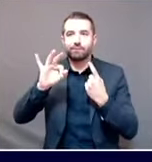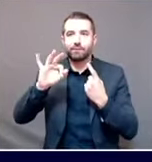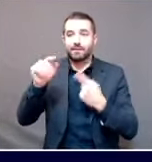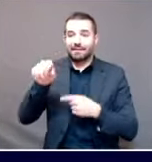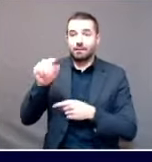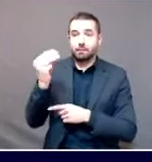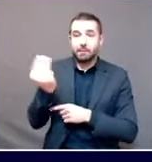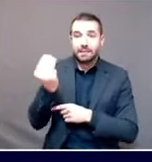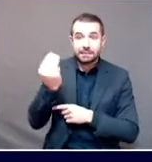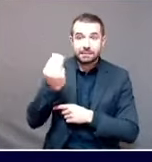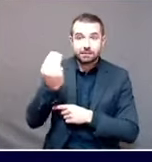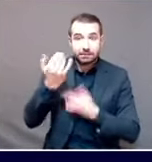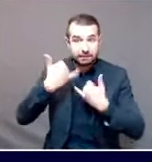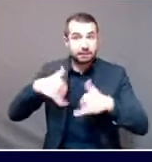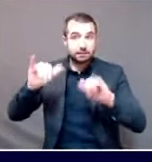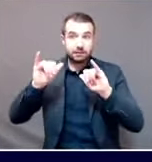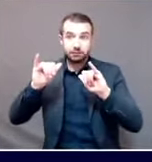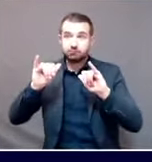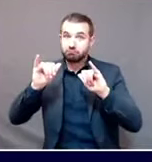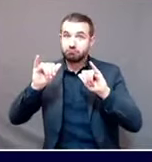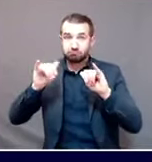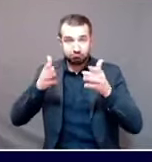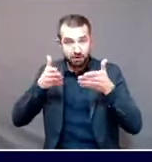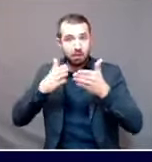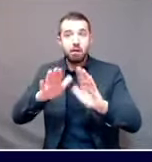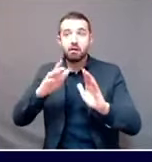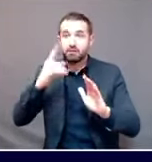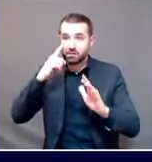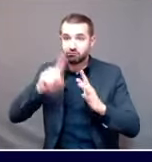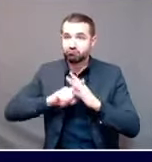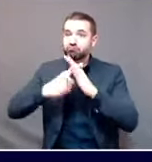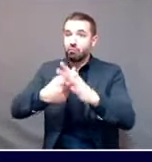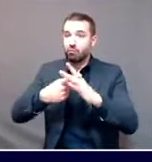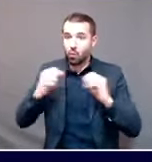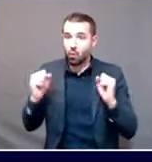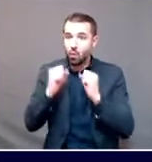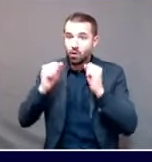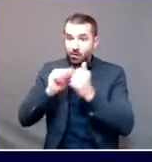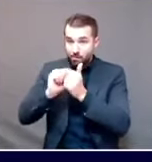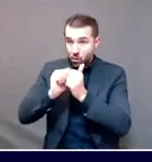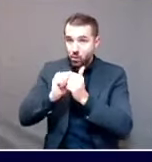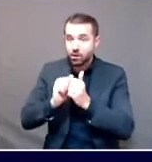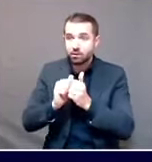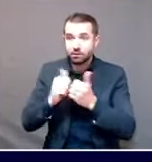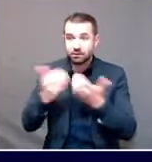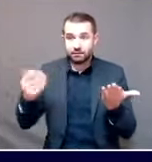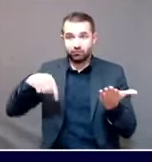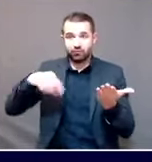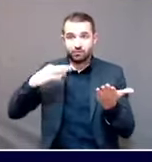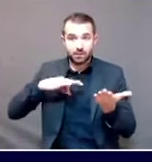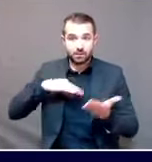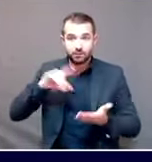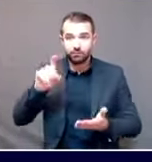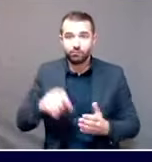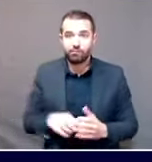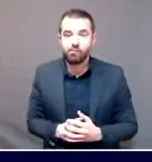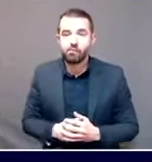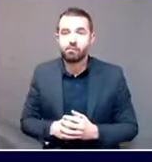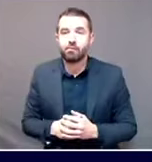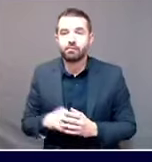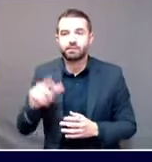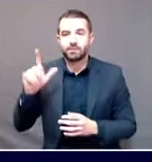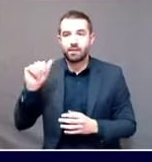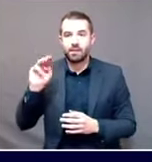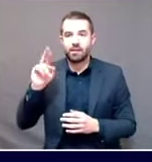So we have been in contact with the Maine Principals Association, which does govern school based